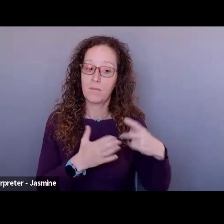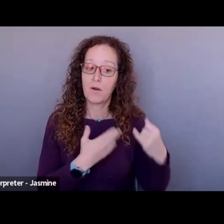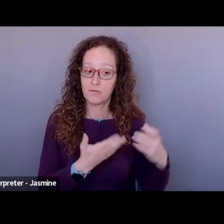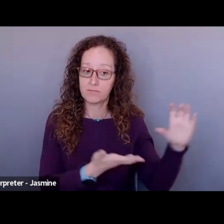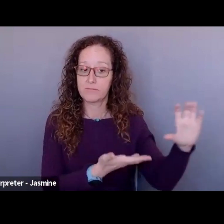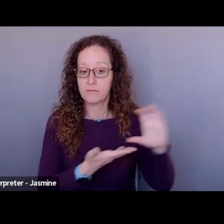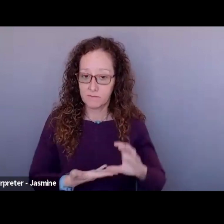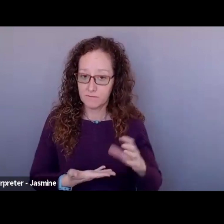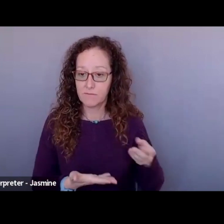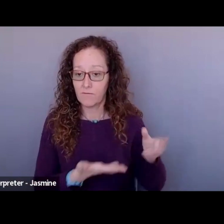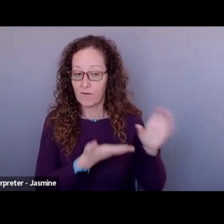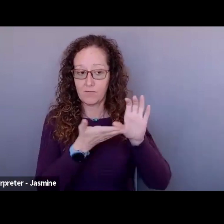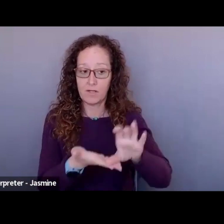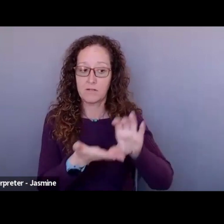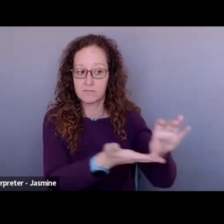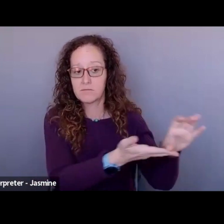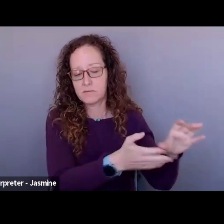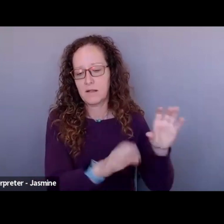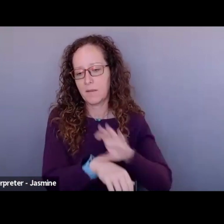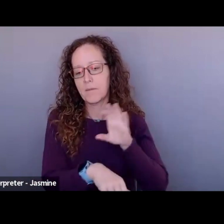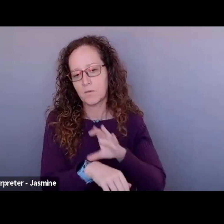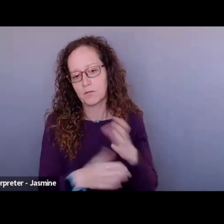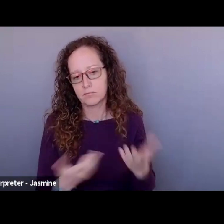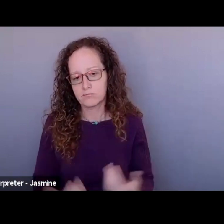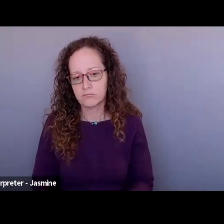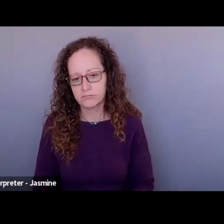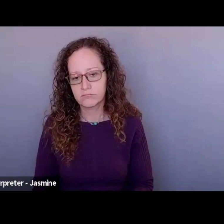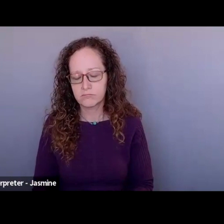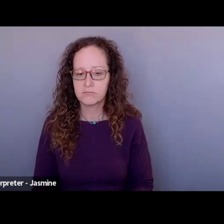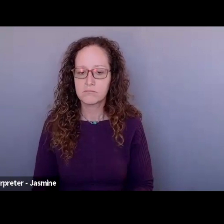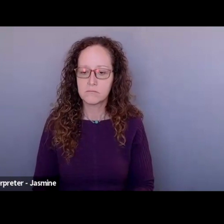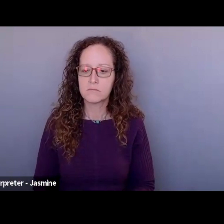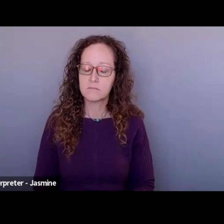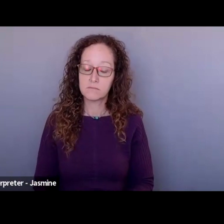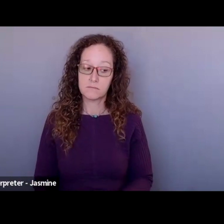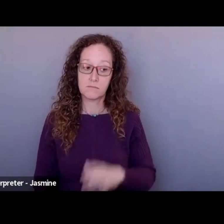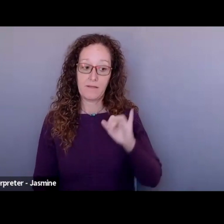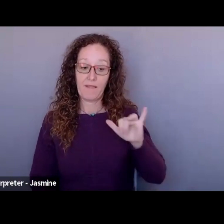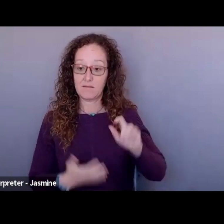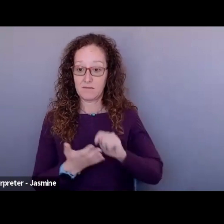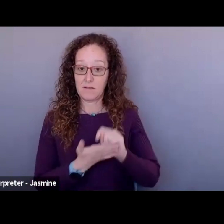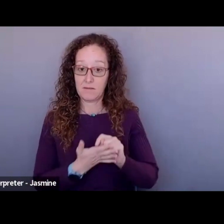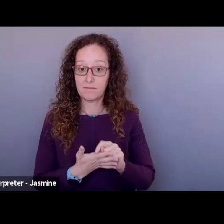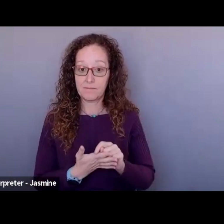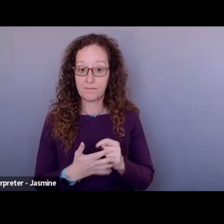computers. And at the time I was sitting, um, on, uh, my